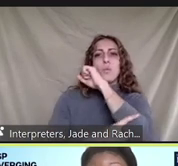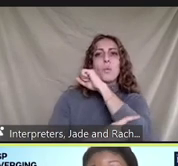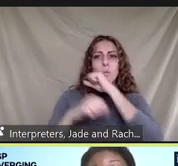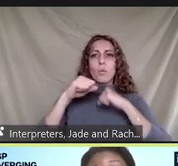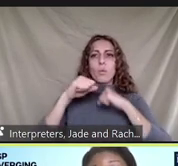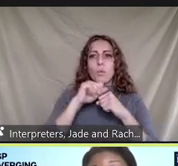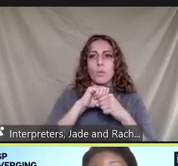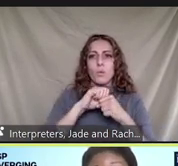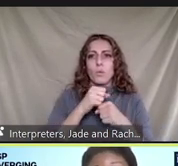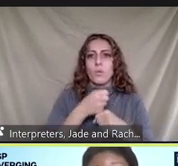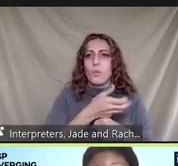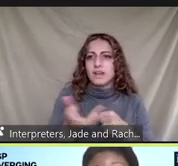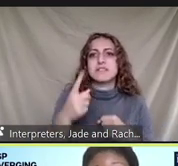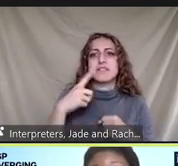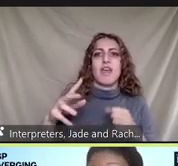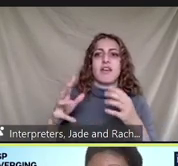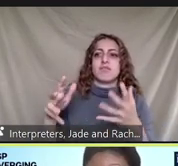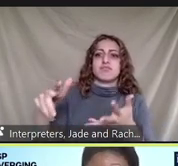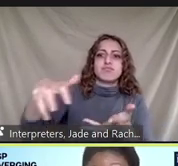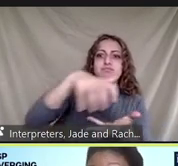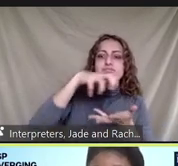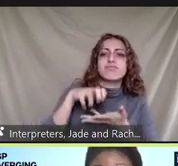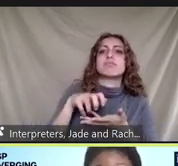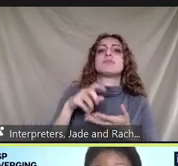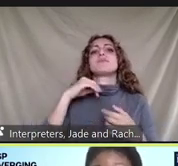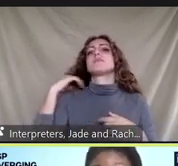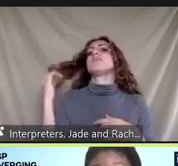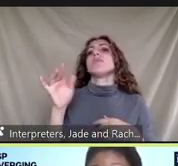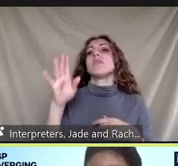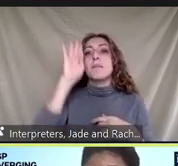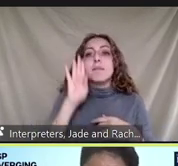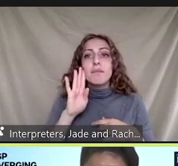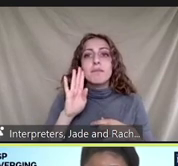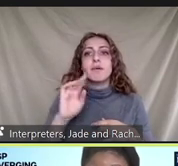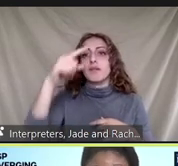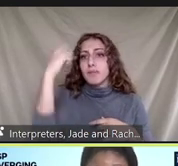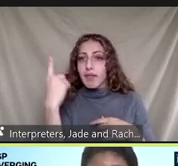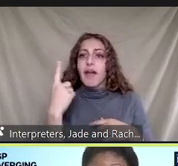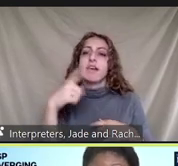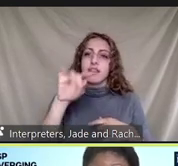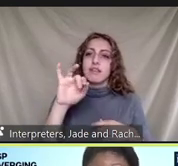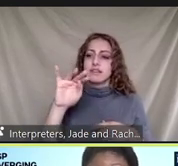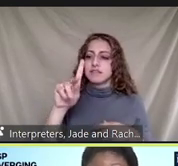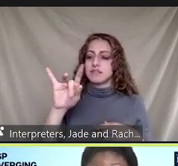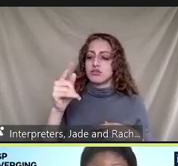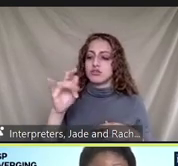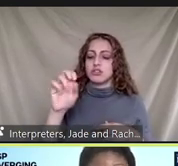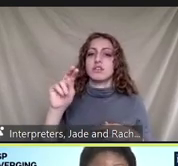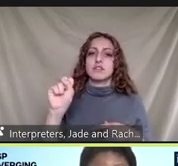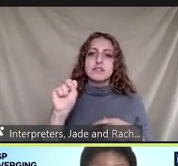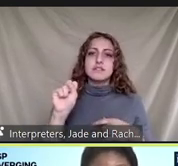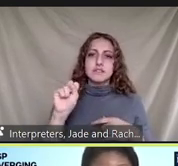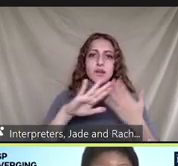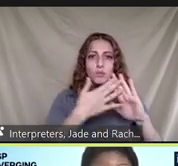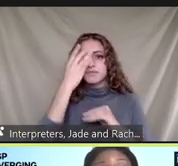where black and brown has and indigenous communities generate less pollution but we're exposed to more pollution than white